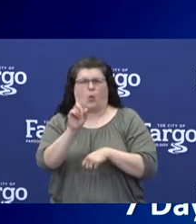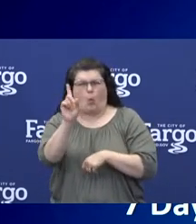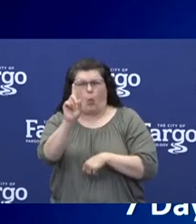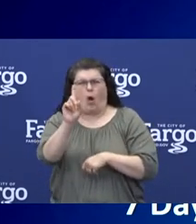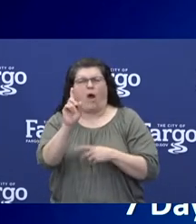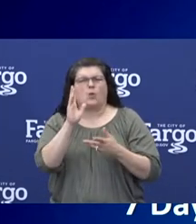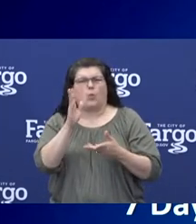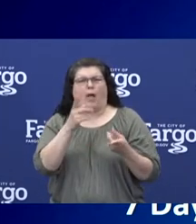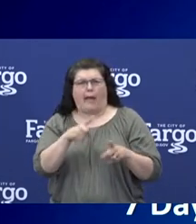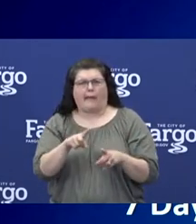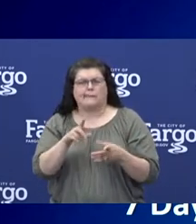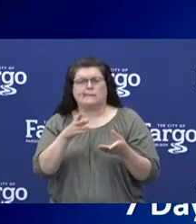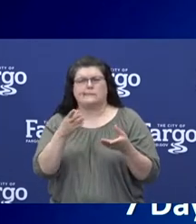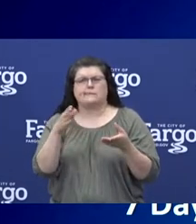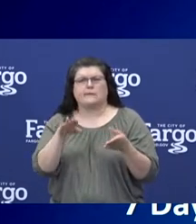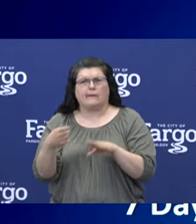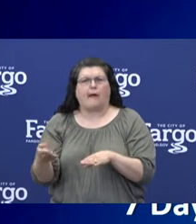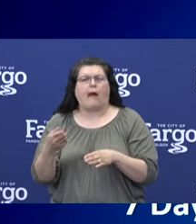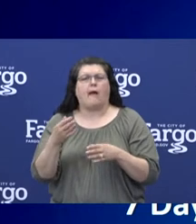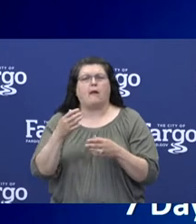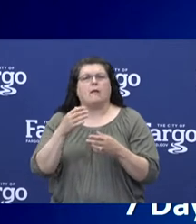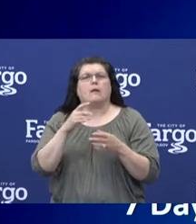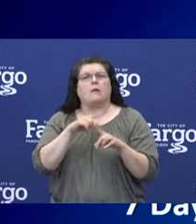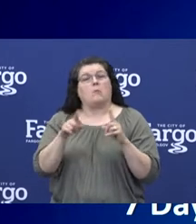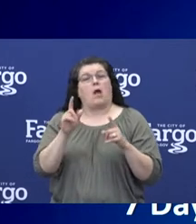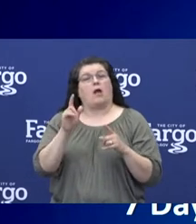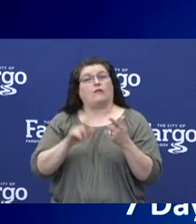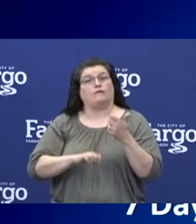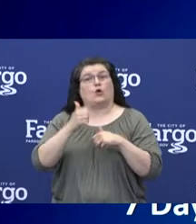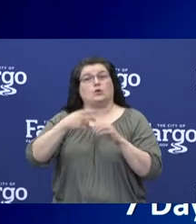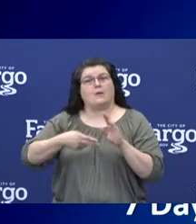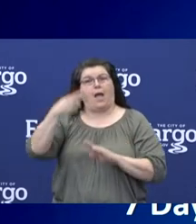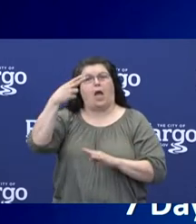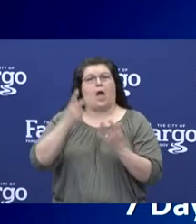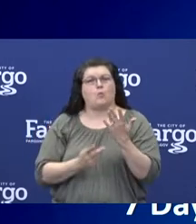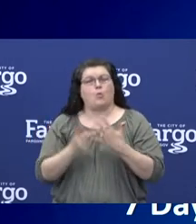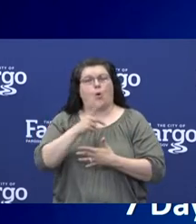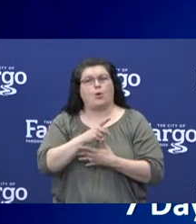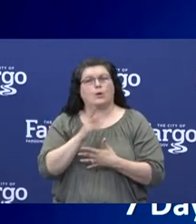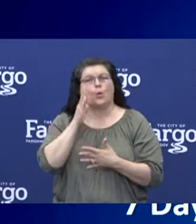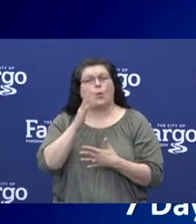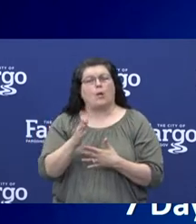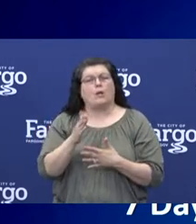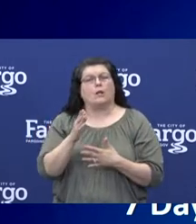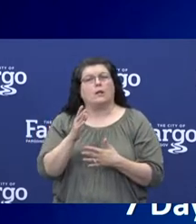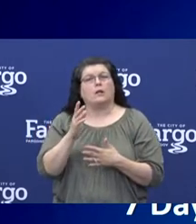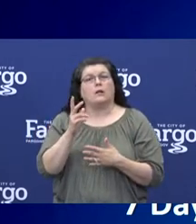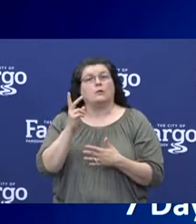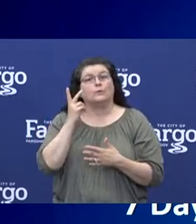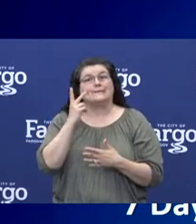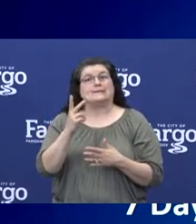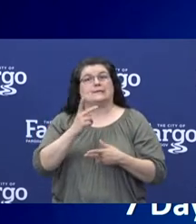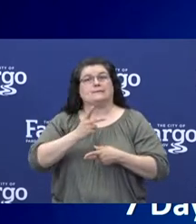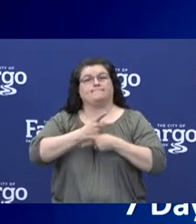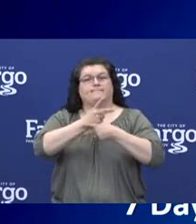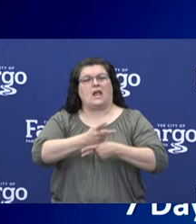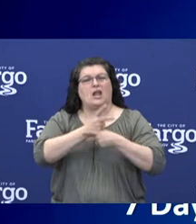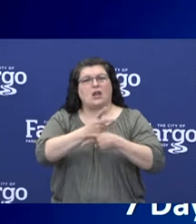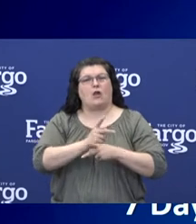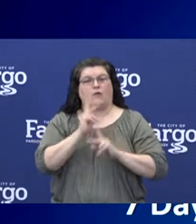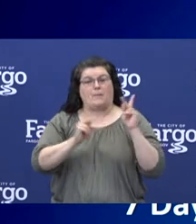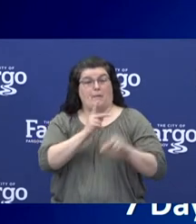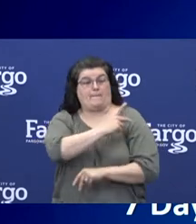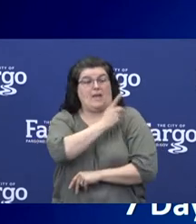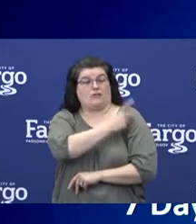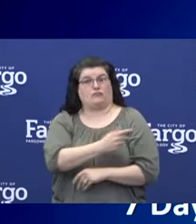flat. So we've really achieved that first and highest priority goal, which was to be able to take care of any patients with